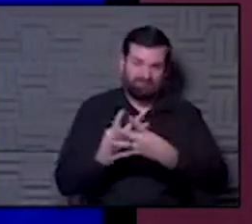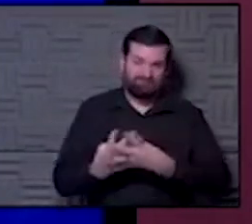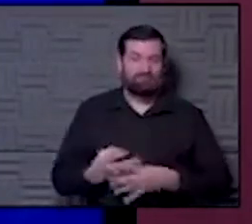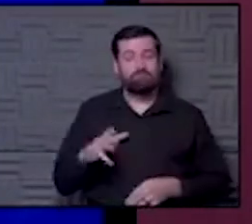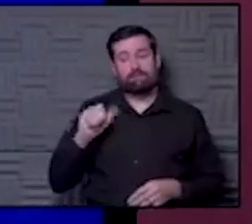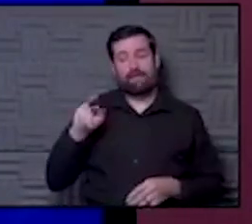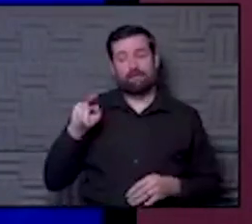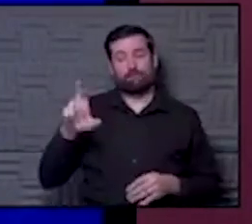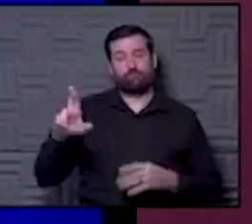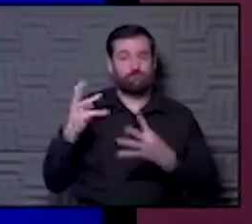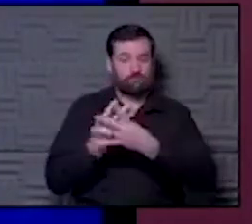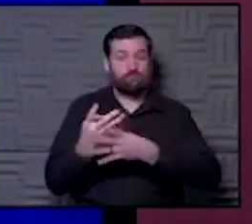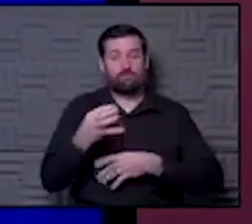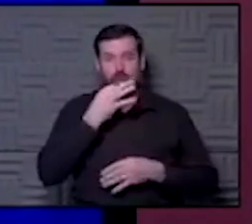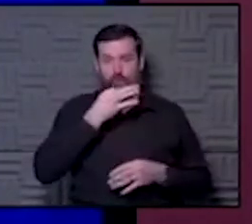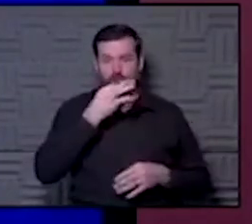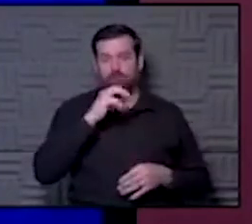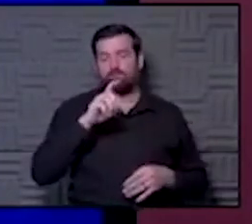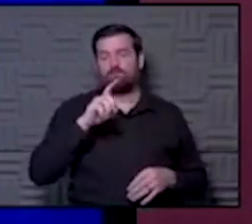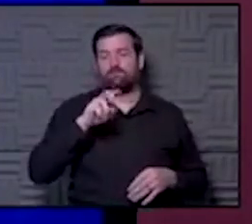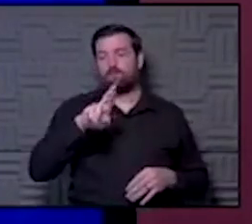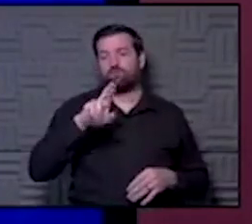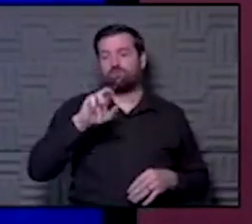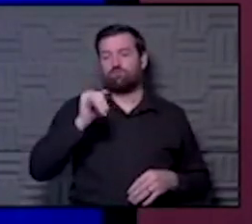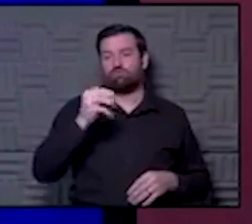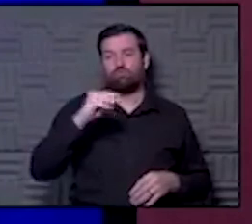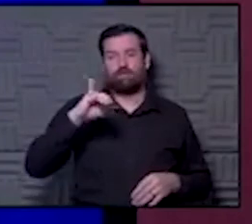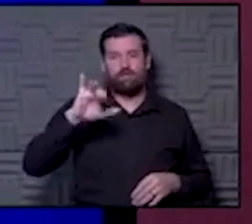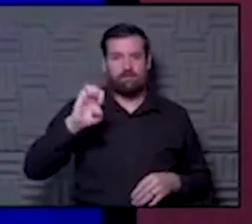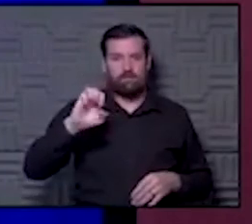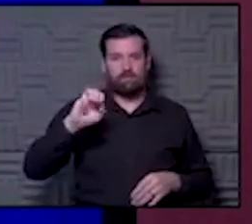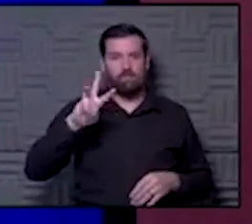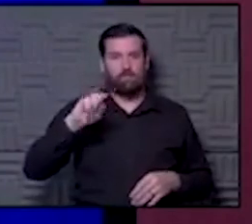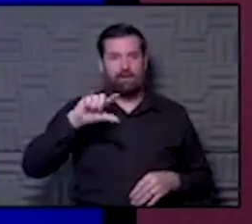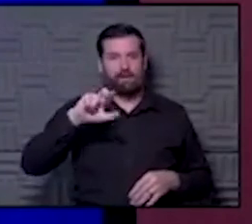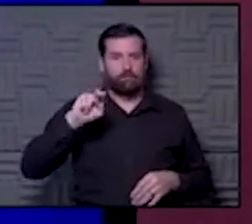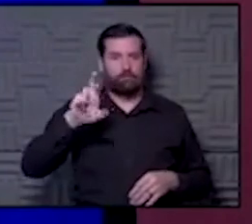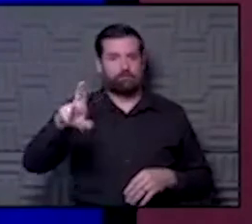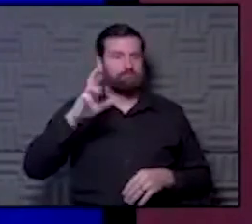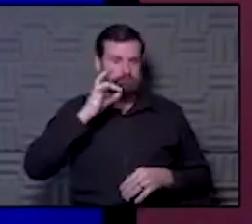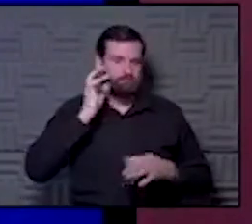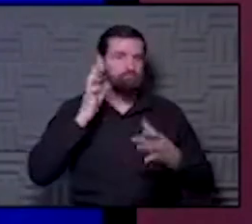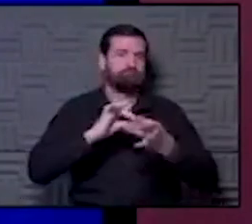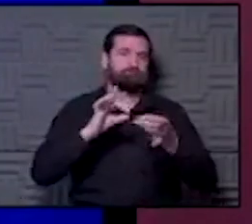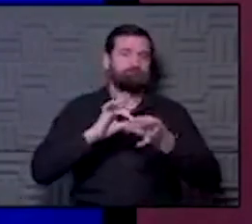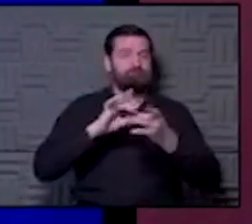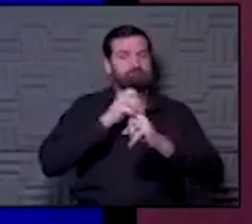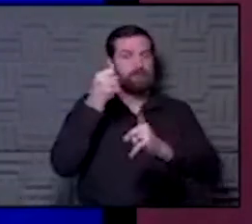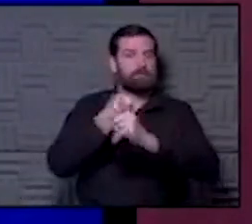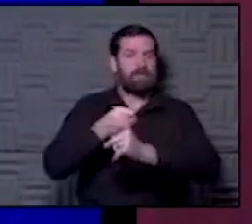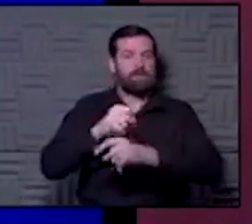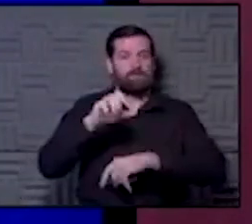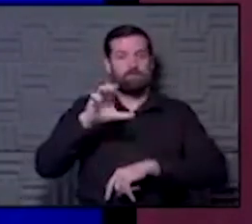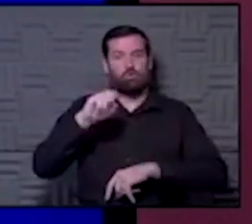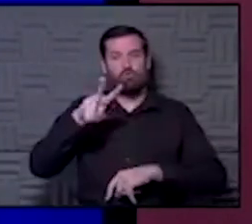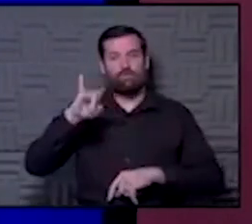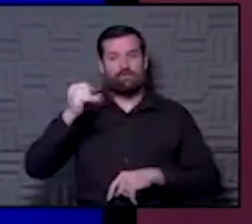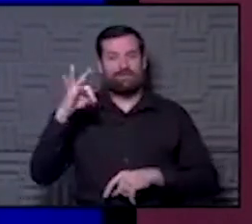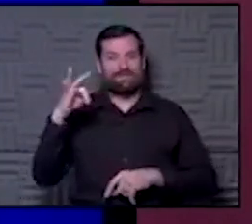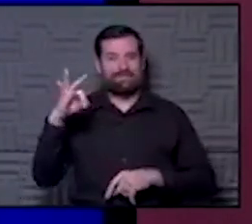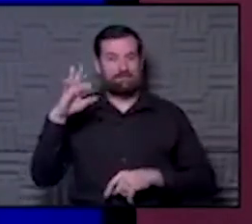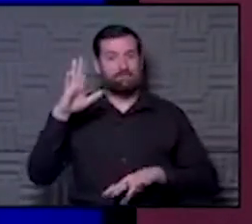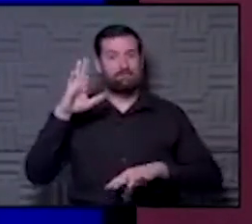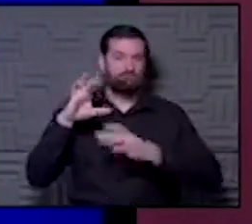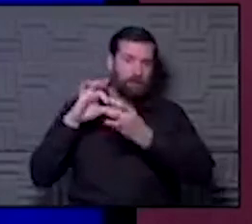just a moment, you'll be seeing Dr. Jamie Wagner, who's been on our program before. She's going to share the impact of COVID-19 on cancer diagnosis.